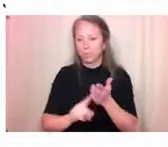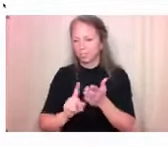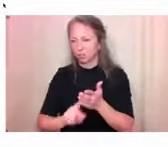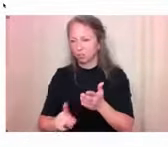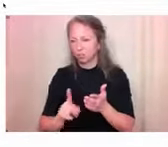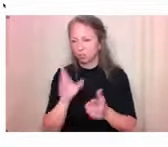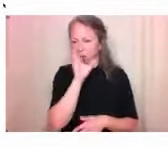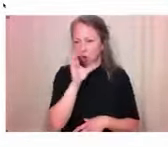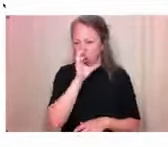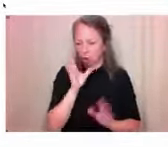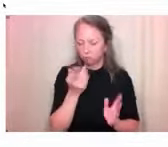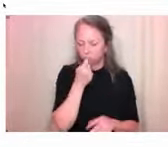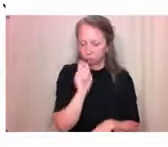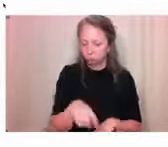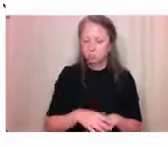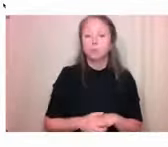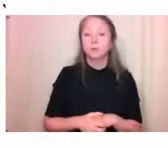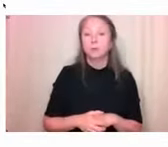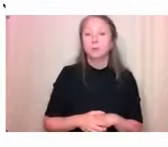community members.